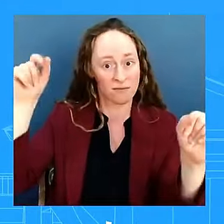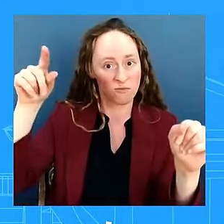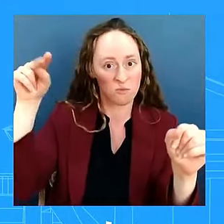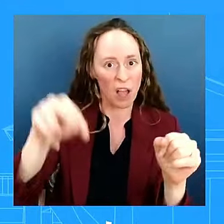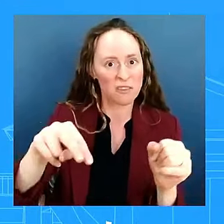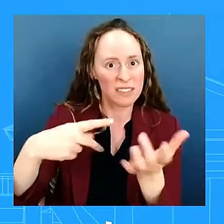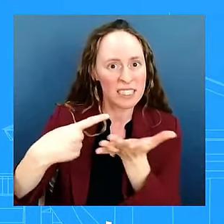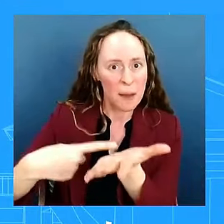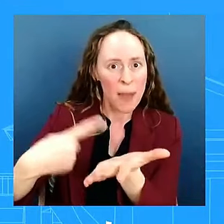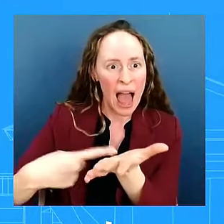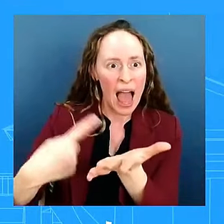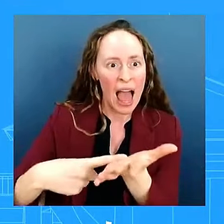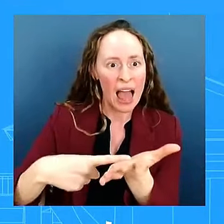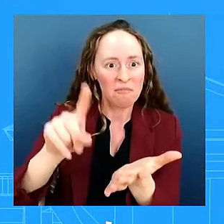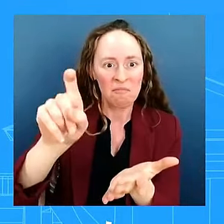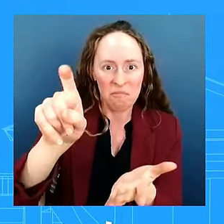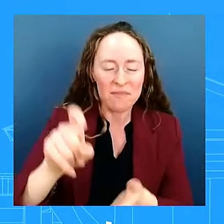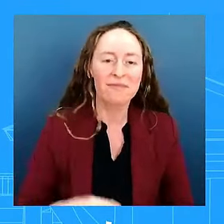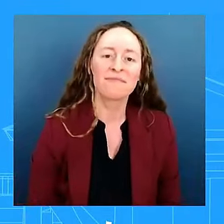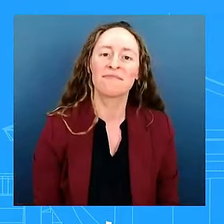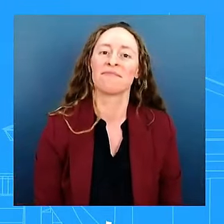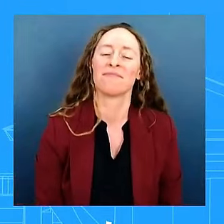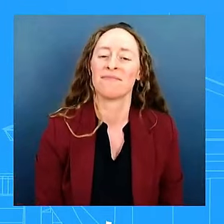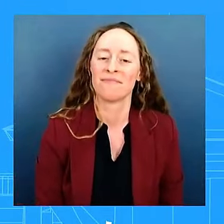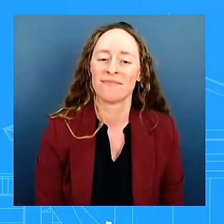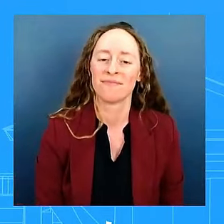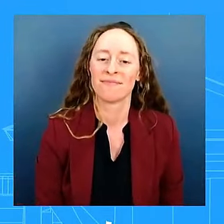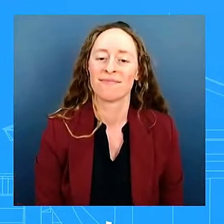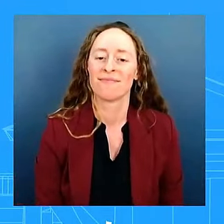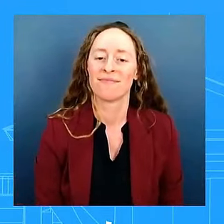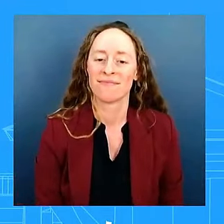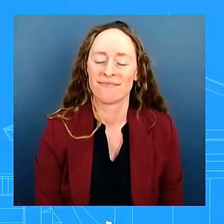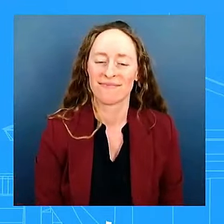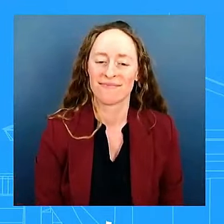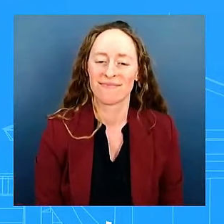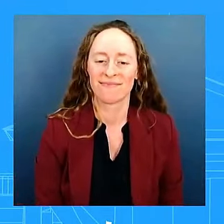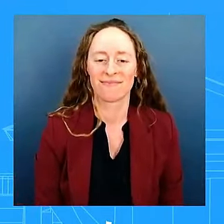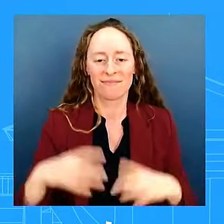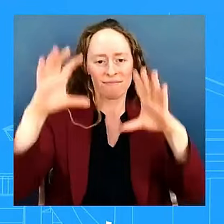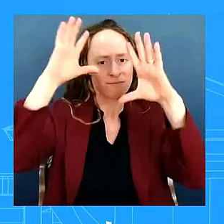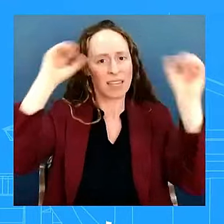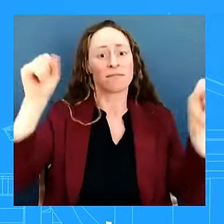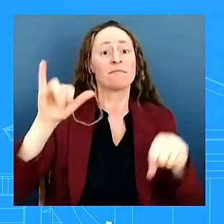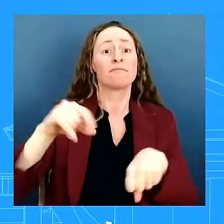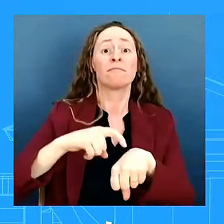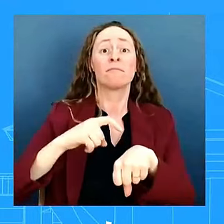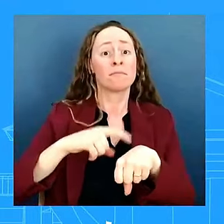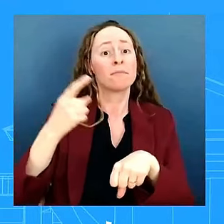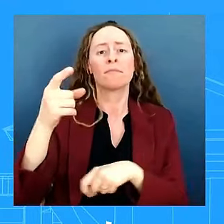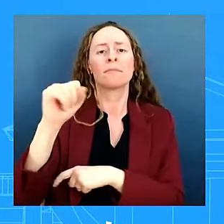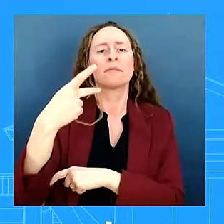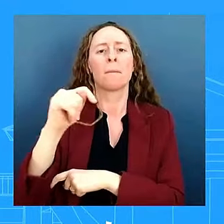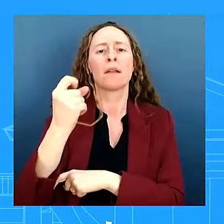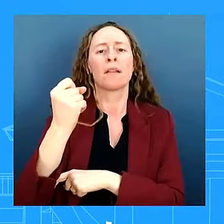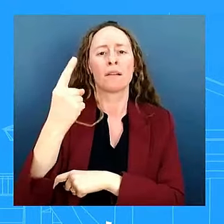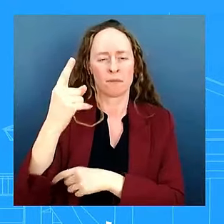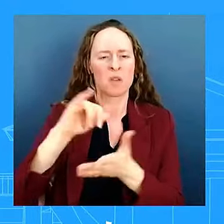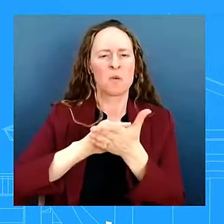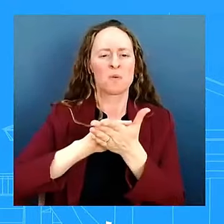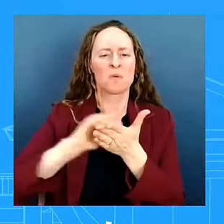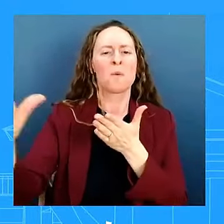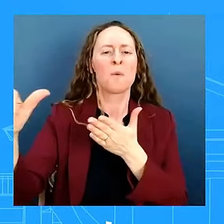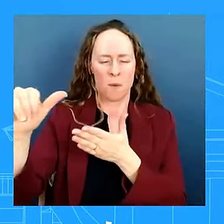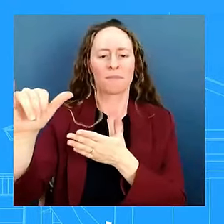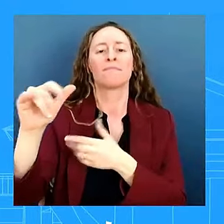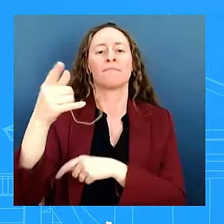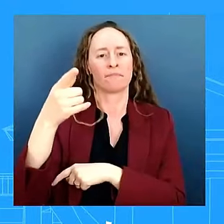was in new york uh ahead of uh september 11th so he watched it at the hotel uh in new york and i'm going to be careful